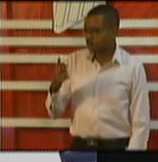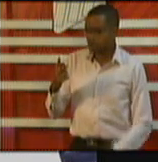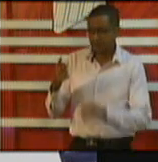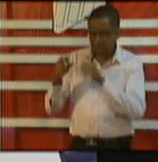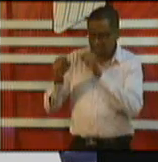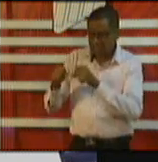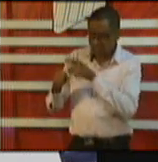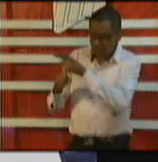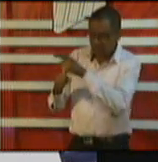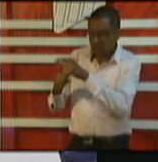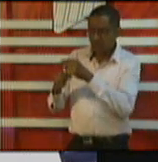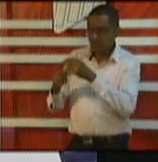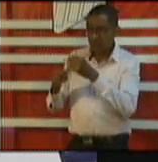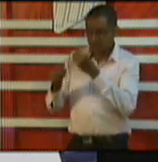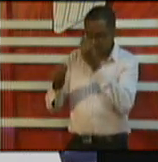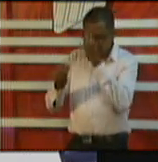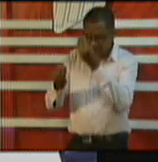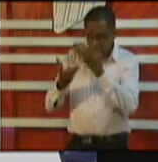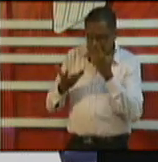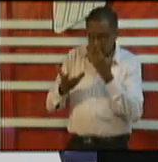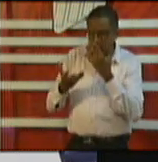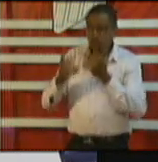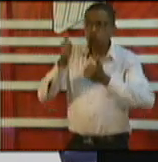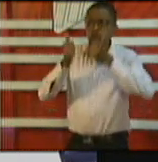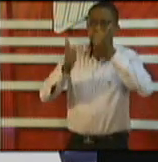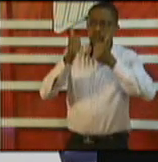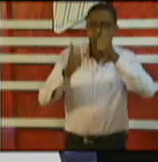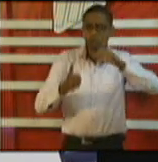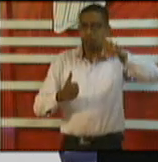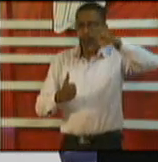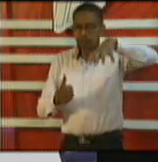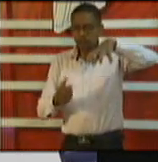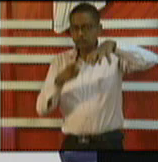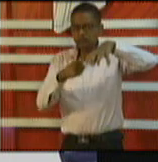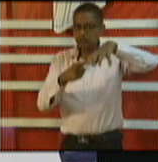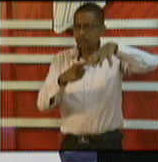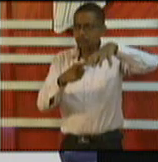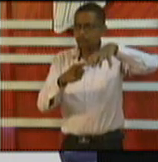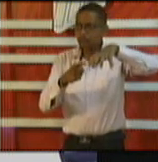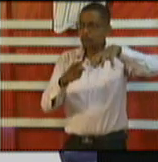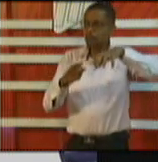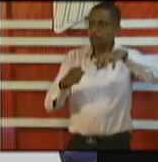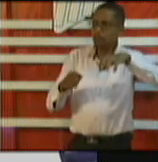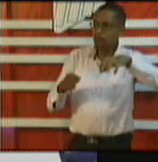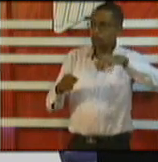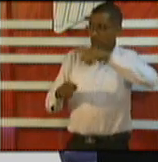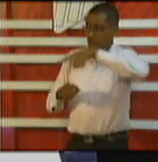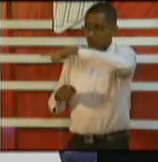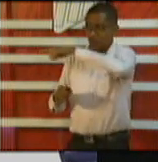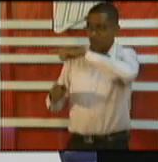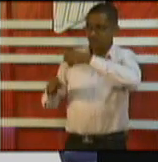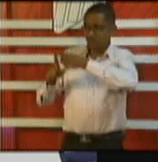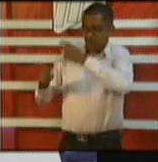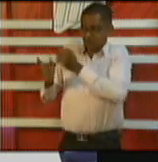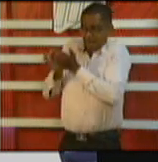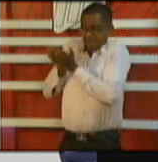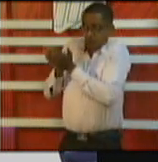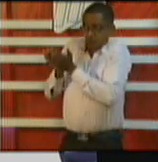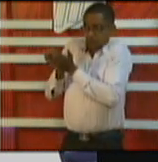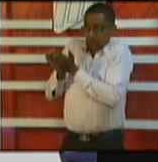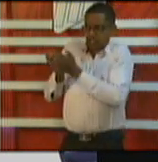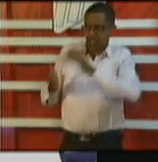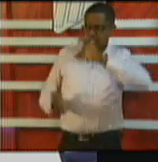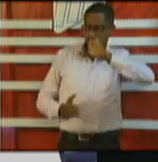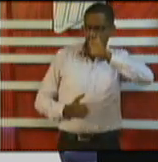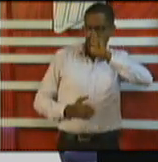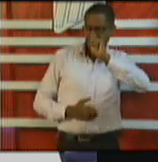able to see which facility those who are quarantined on the enchantment of disease are being transferred to because we